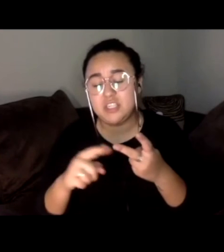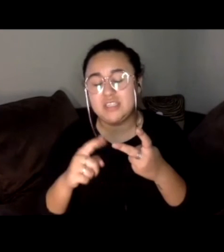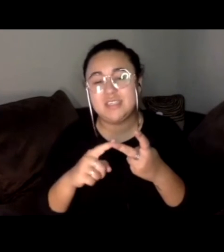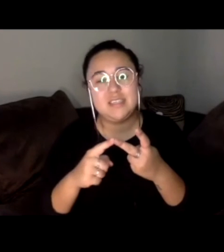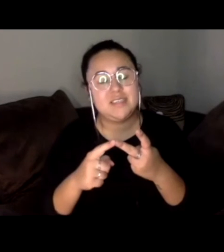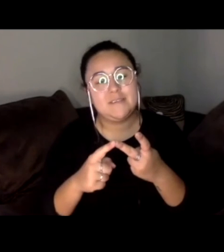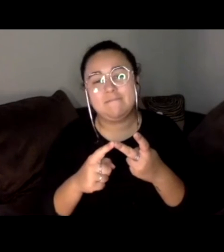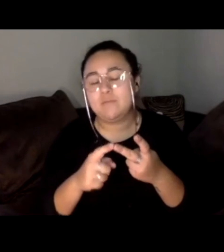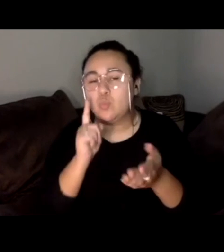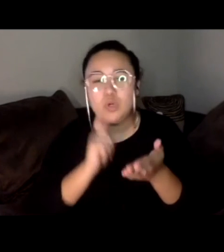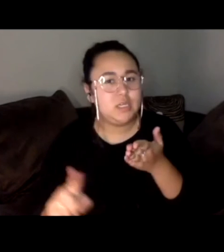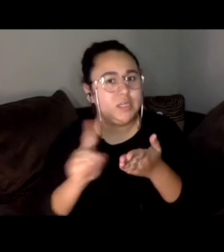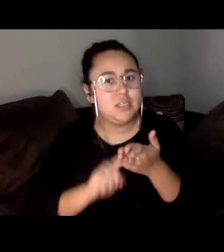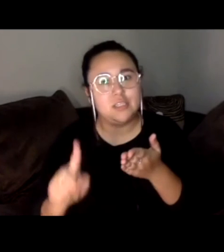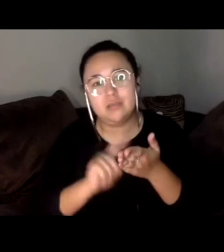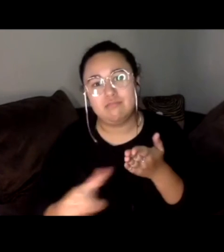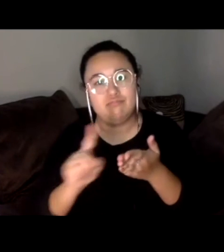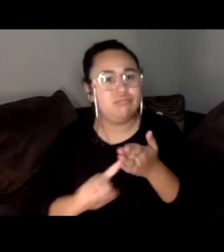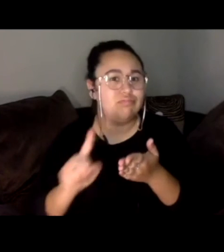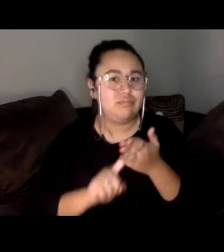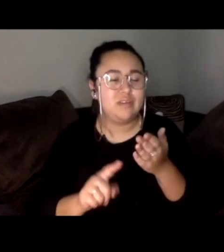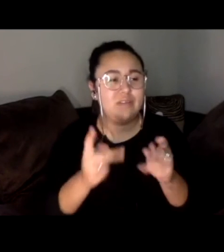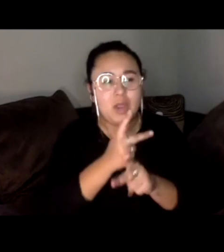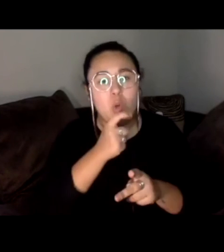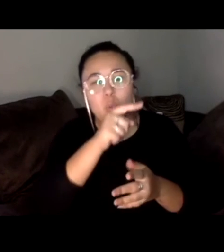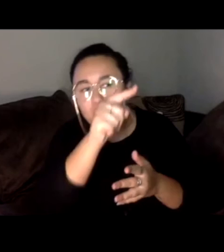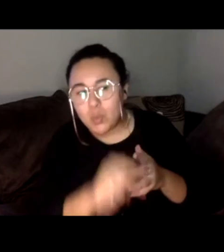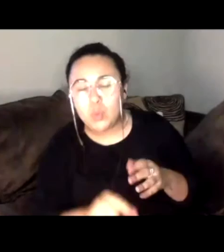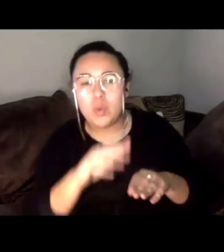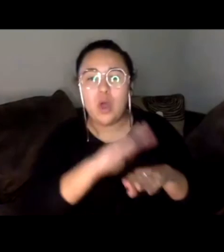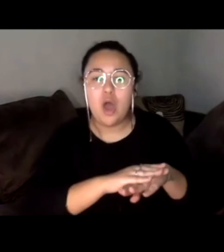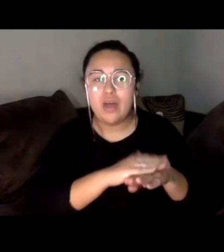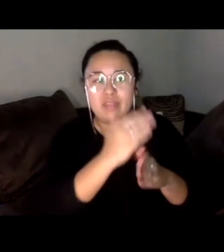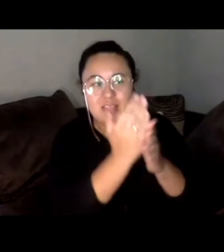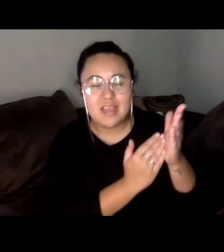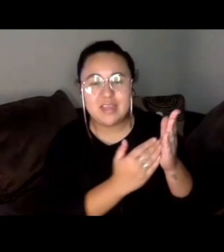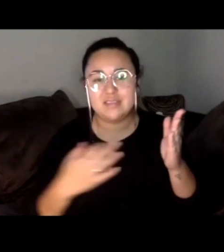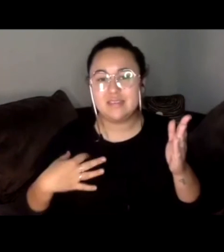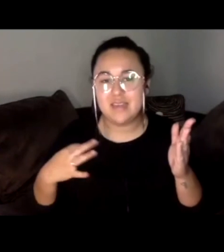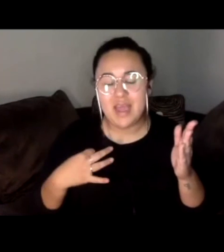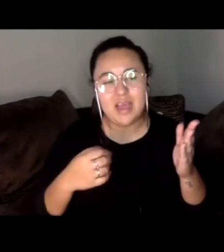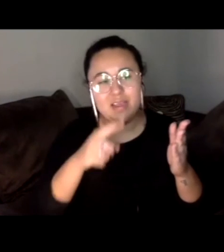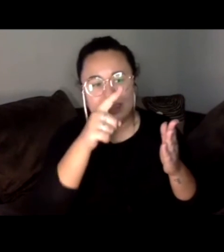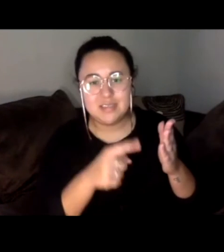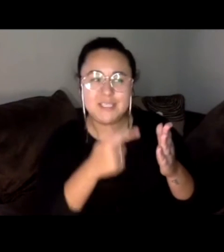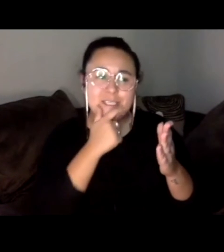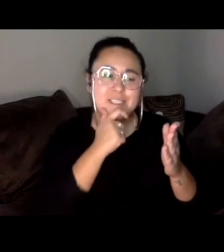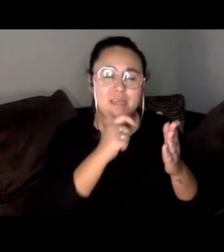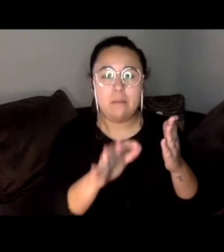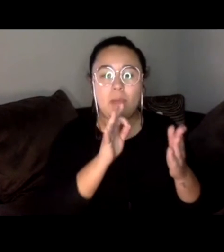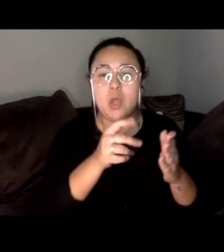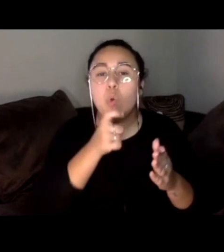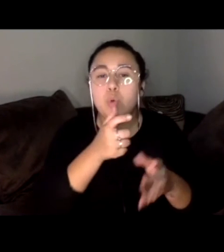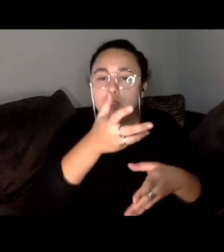due diligence, do your research to find out who these candidates are and make your selection based on who you think you would trust to govern this